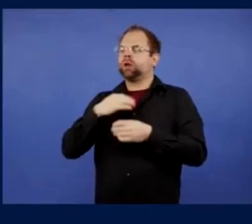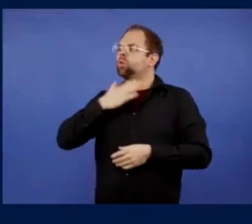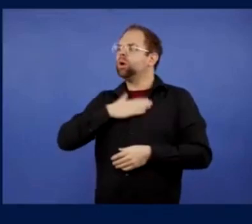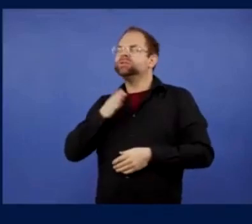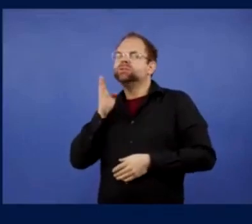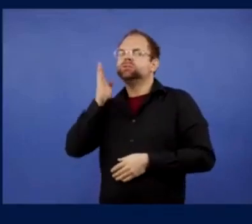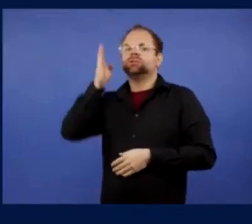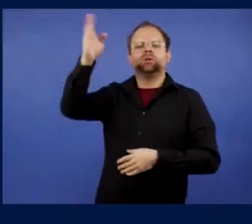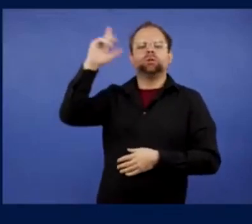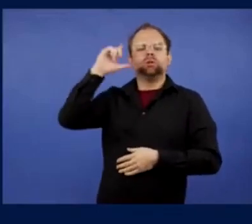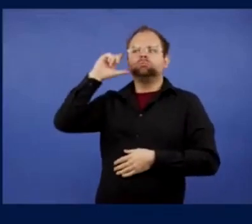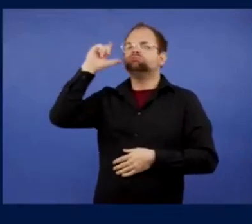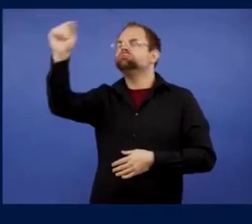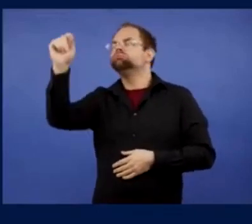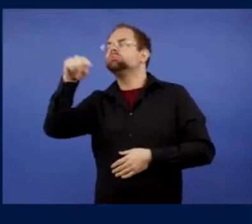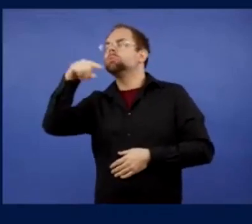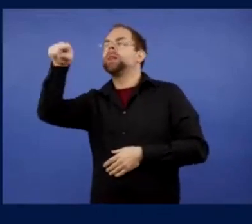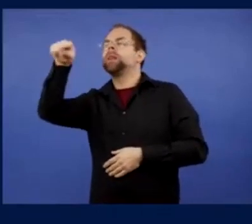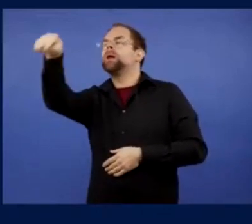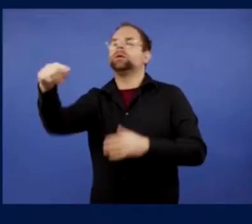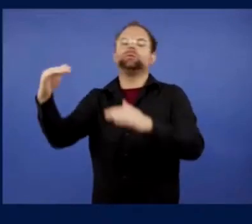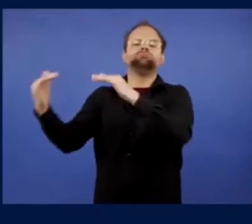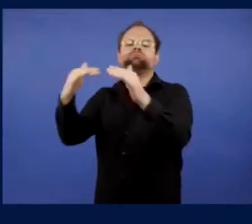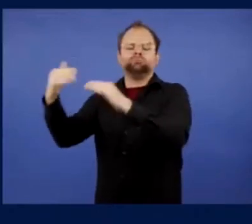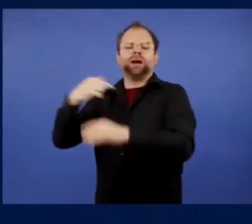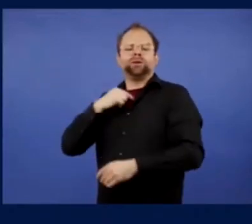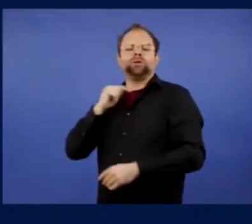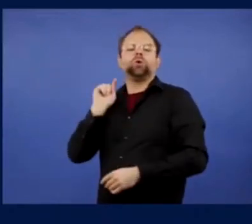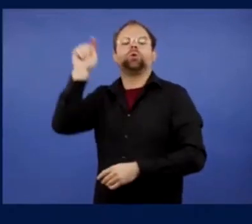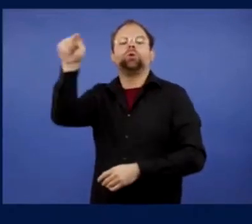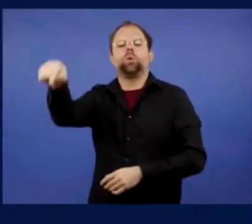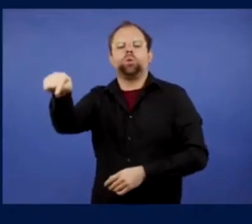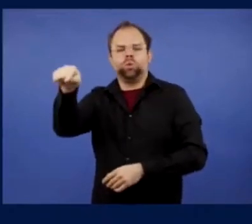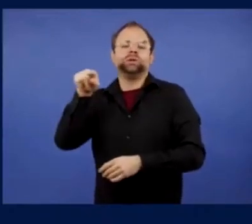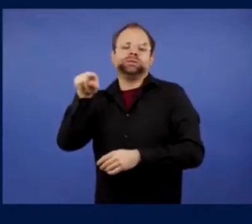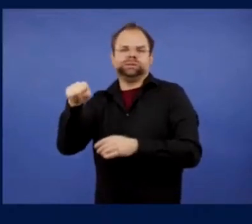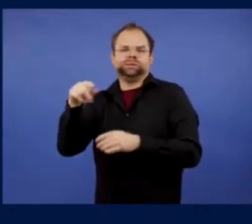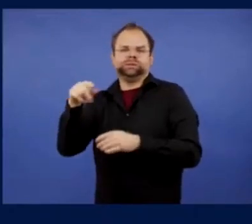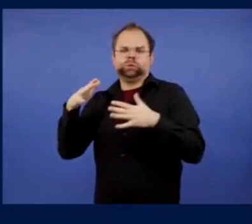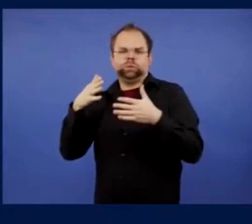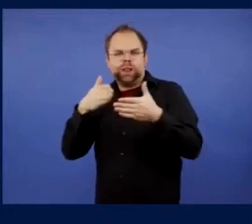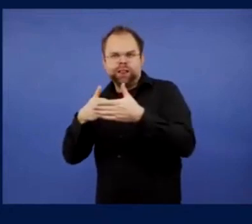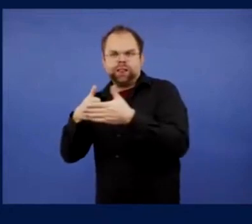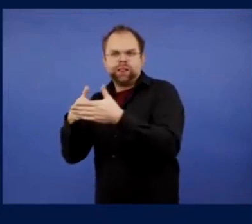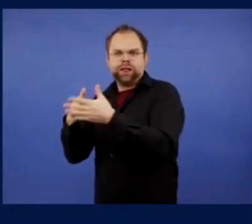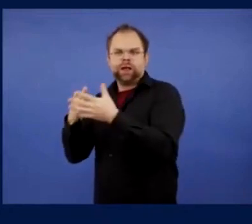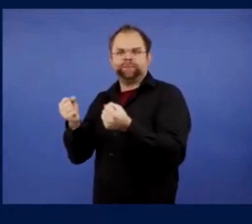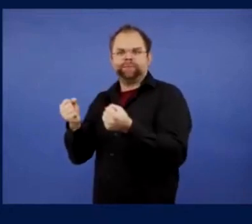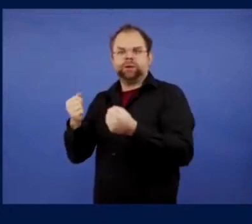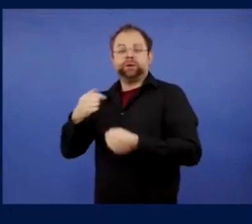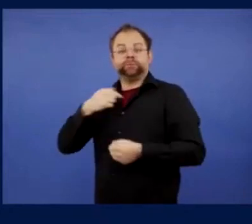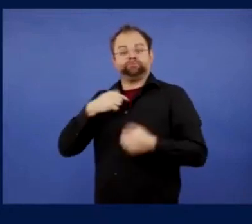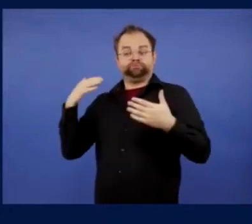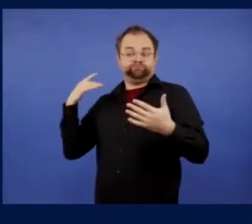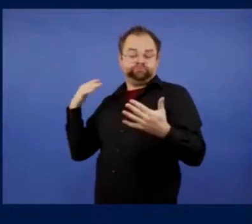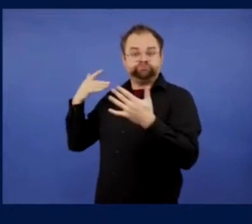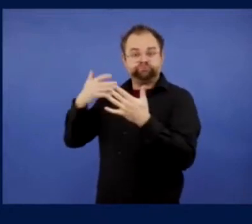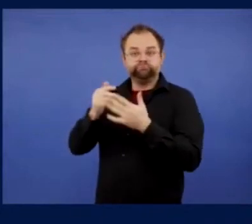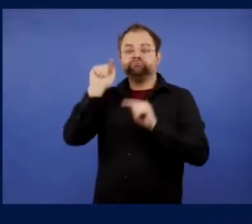So it's going to be an interesting session for about 45 minutes. I'm delighted to be joined by some colleagues.